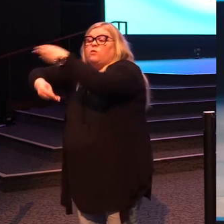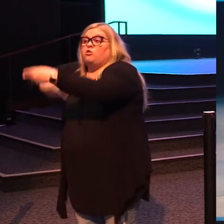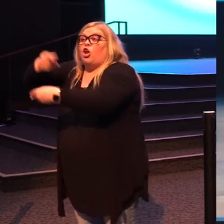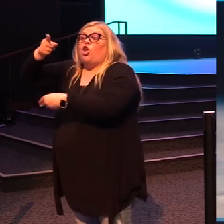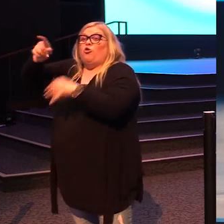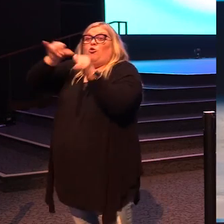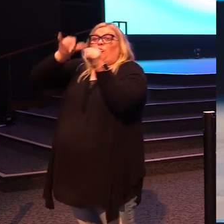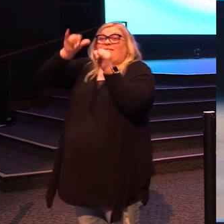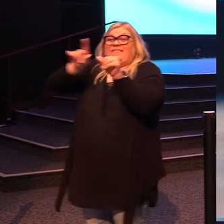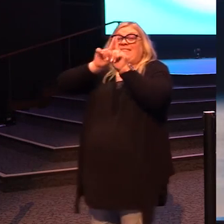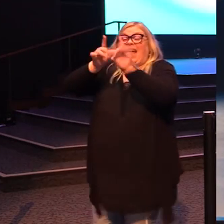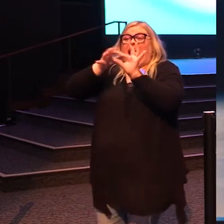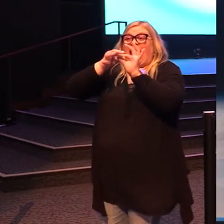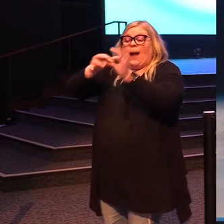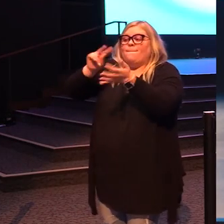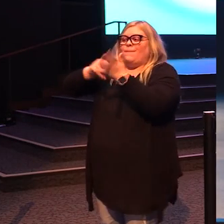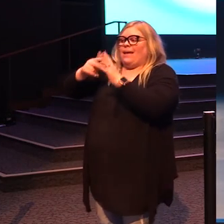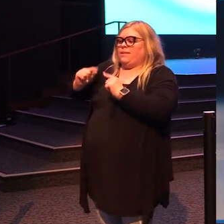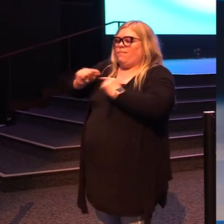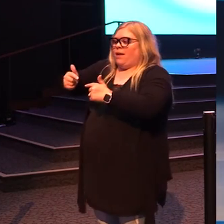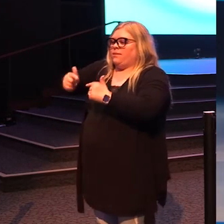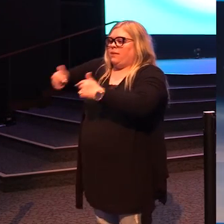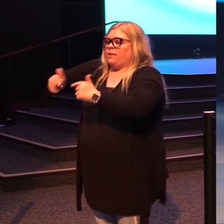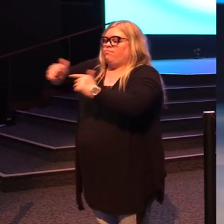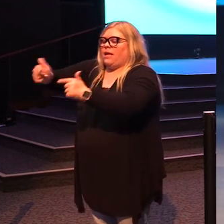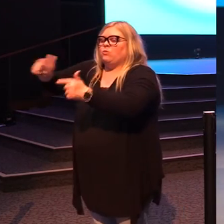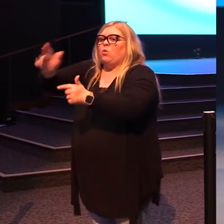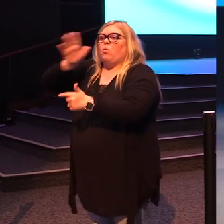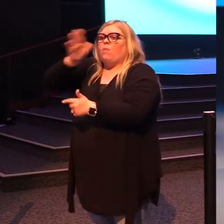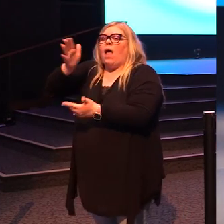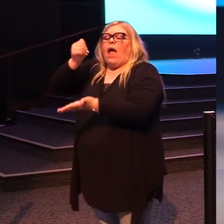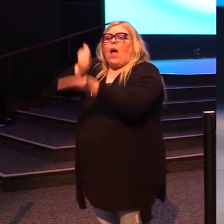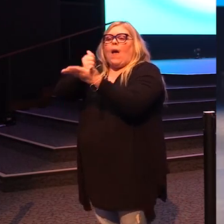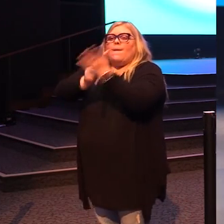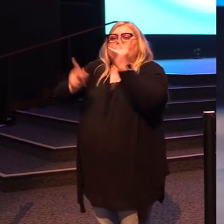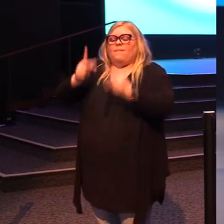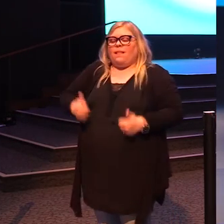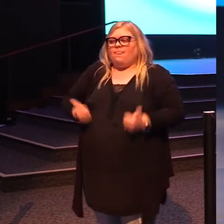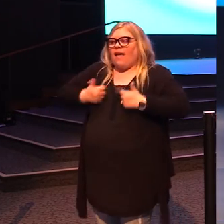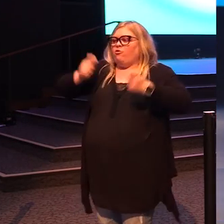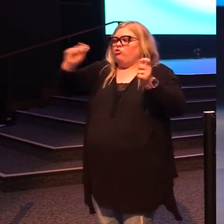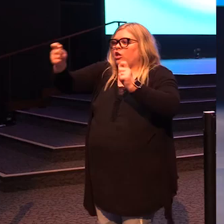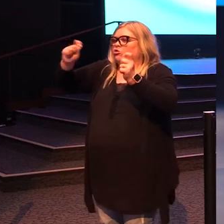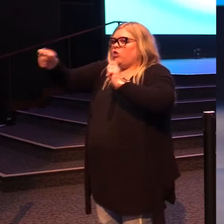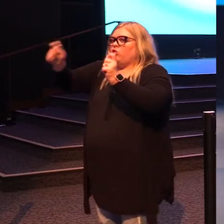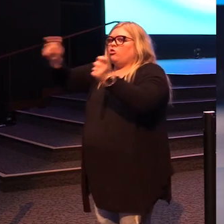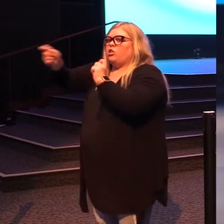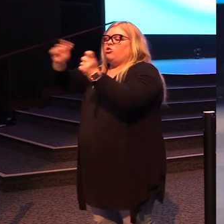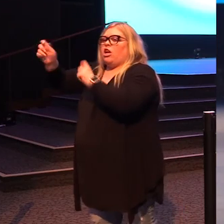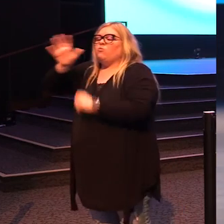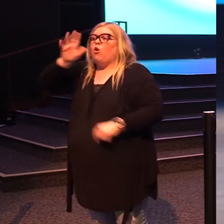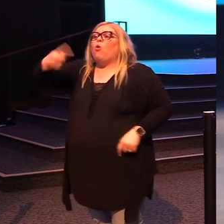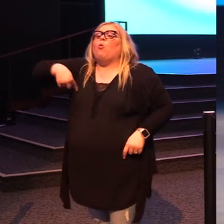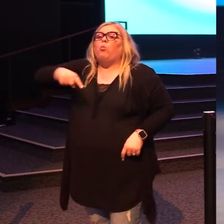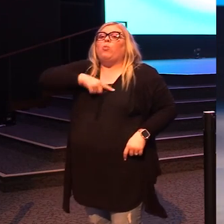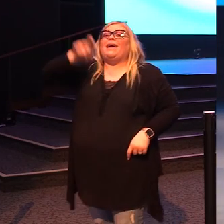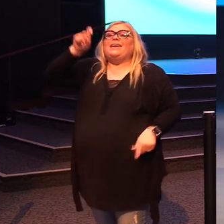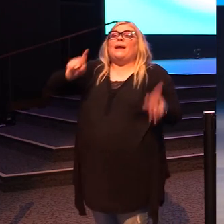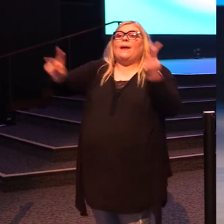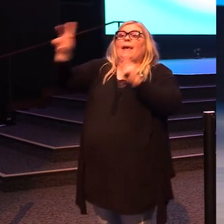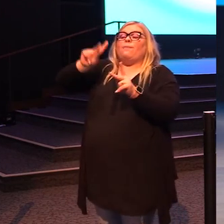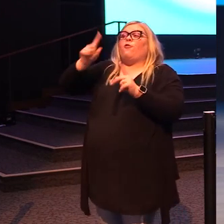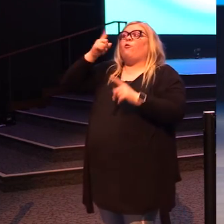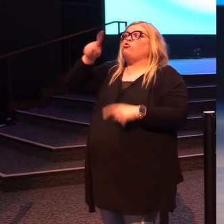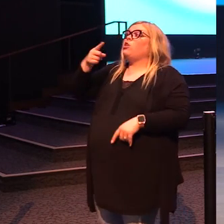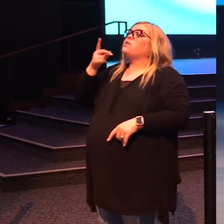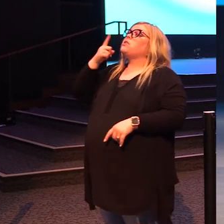stay that you build a legacy that helps people move their life to the next level. We need people that don't just seek to see,